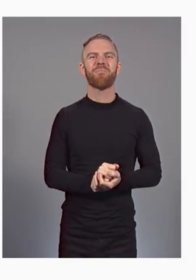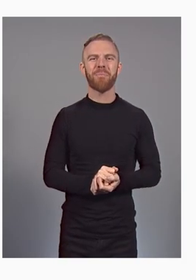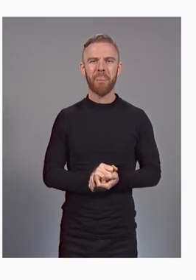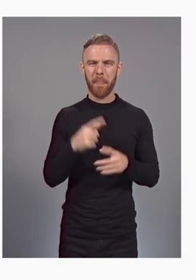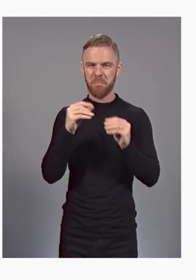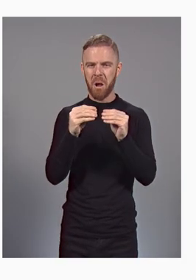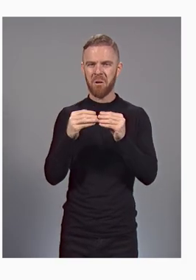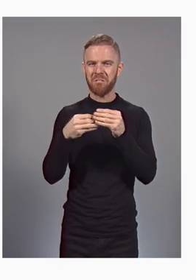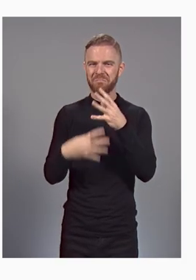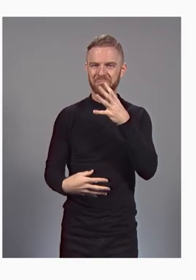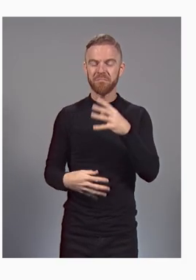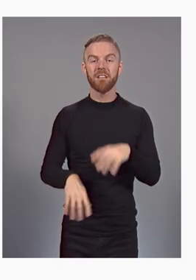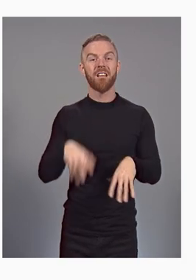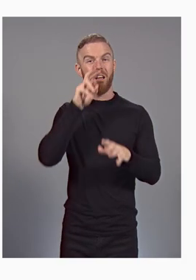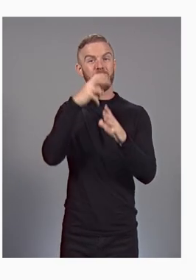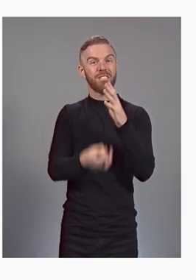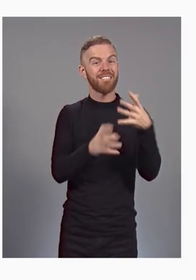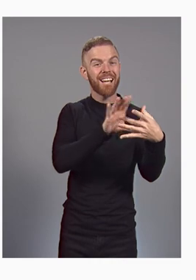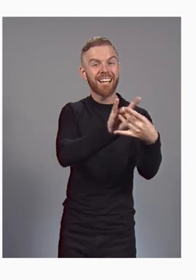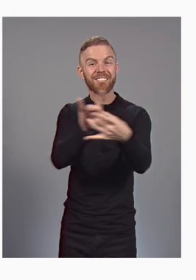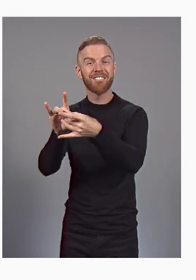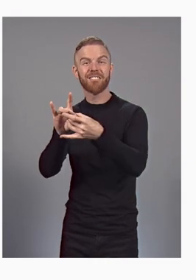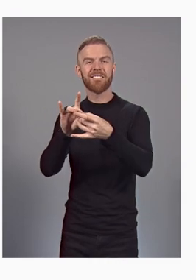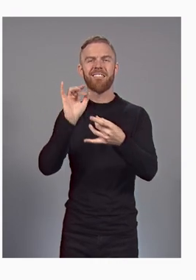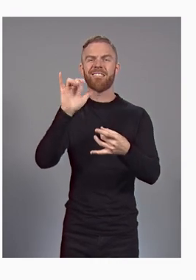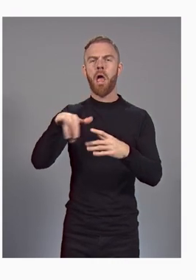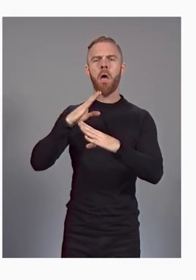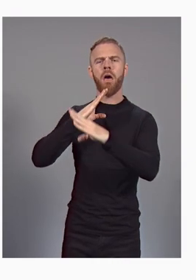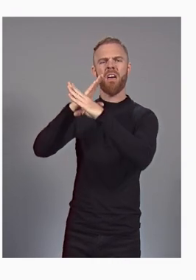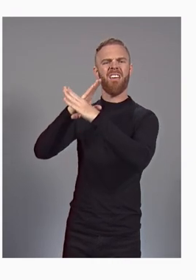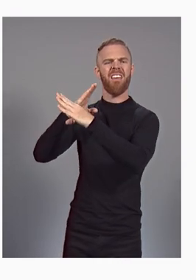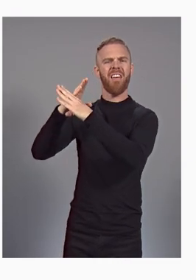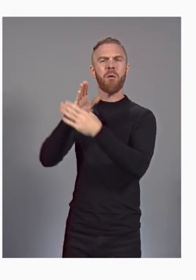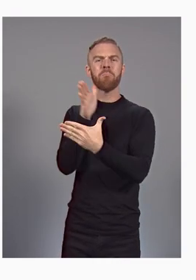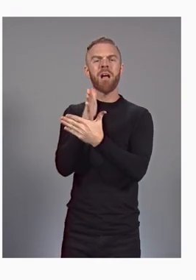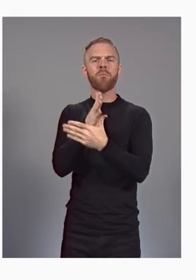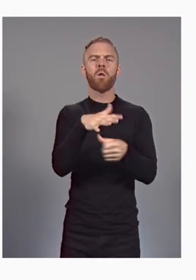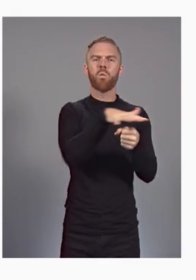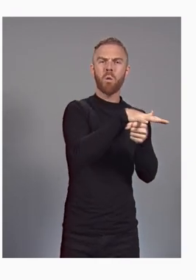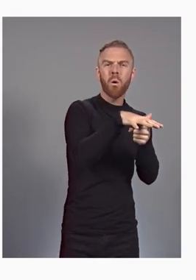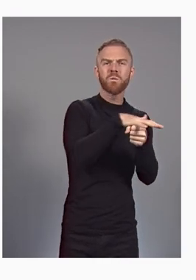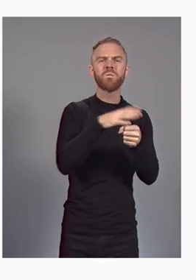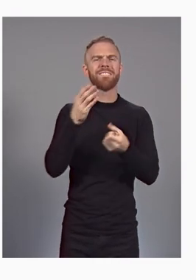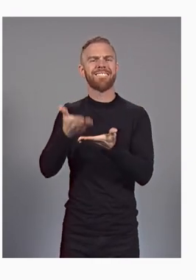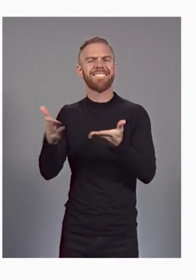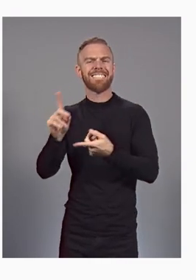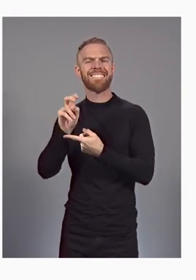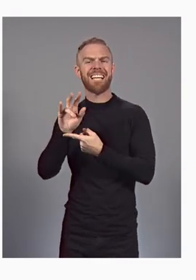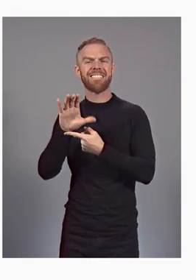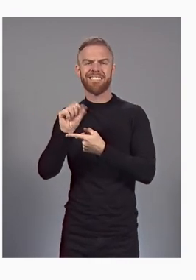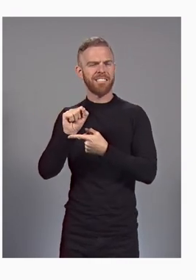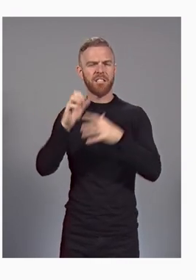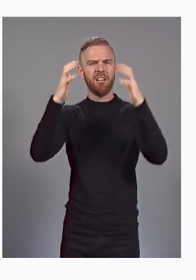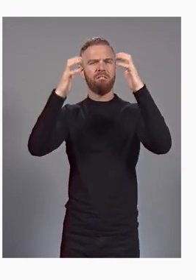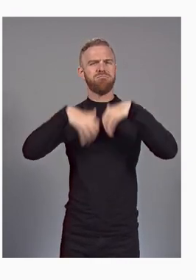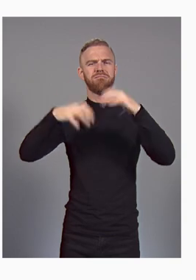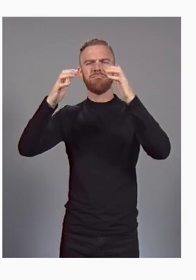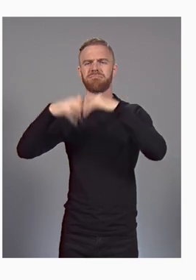Immersive connections collapses the boundary between people, locations, and devices,